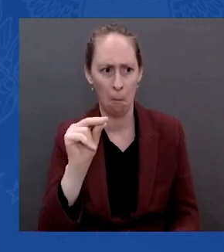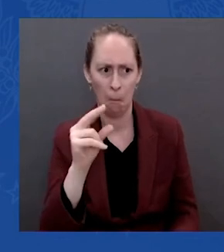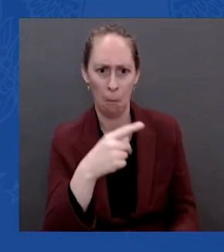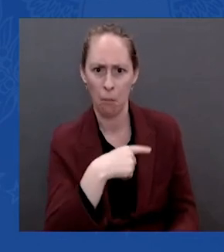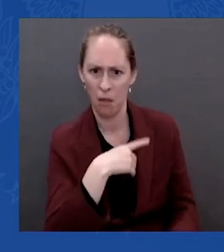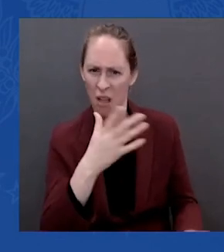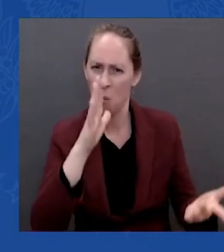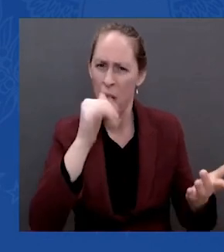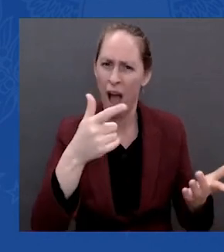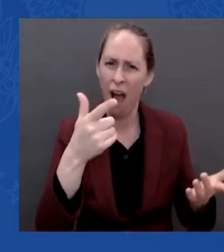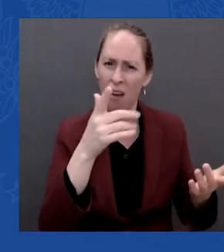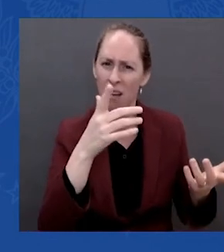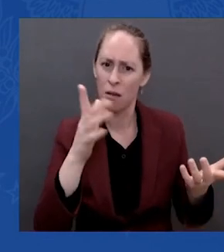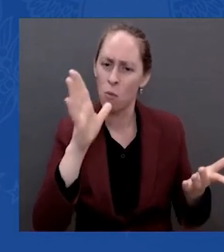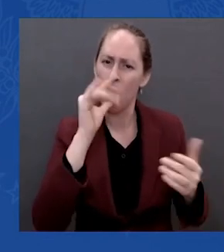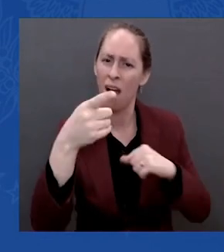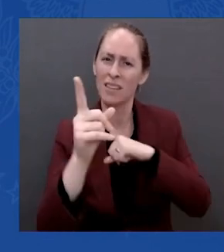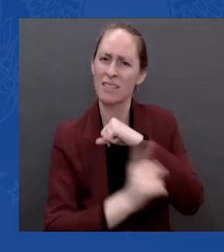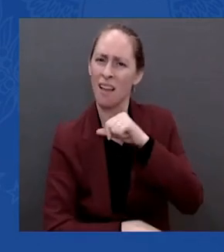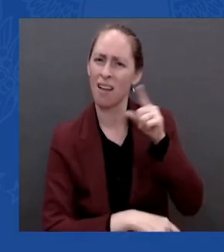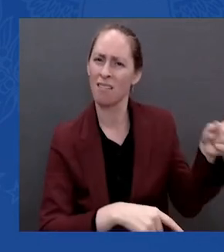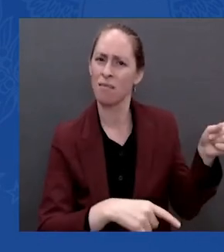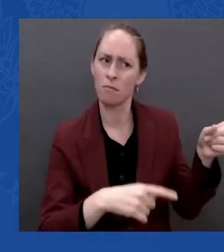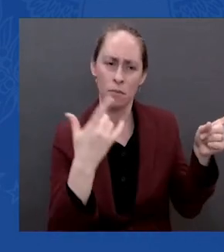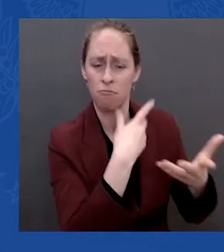Mr. President, why not sanction him today?